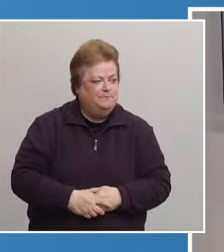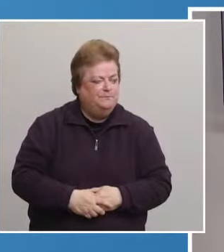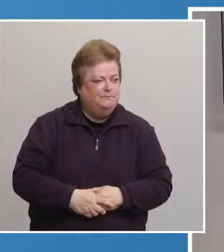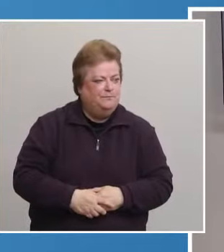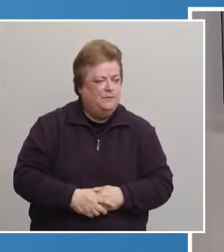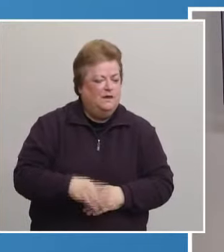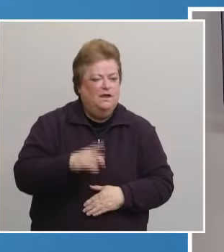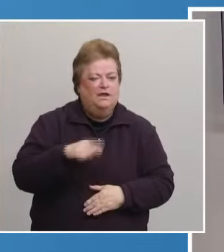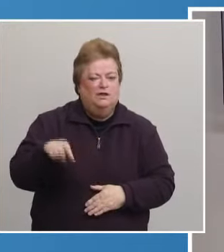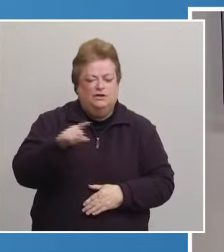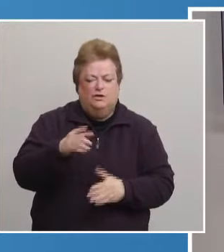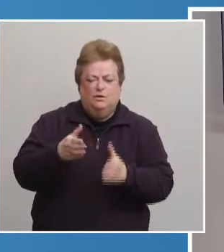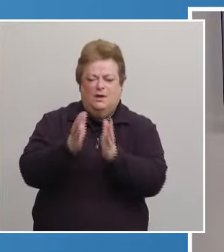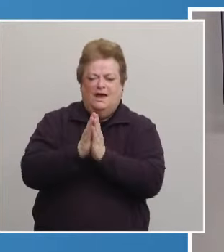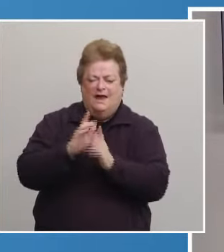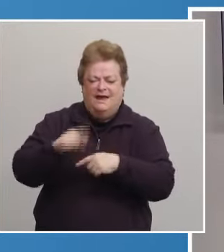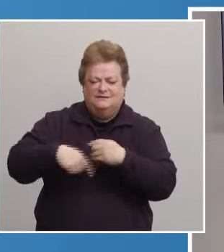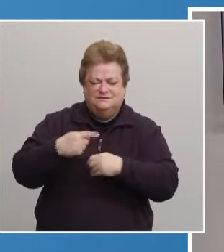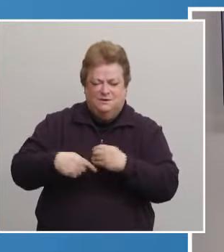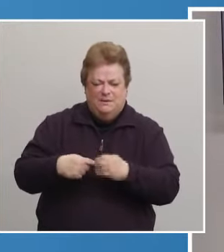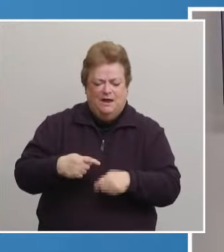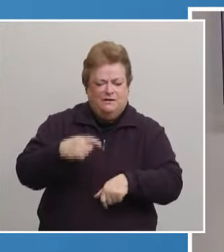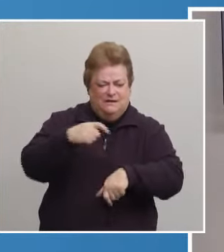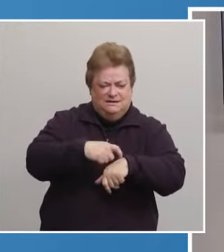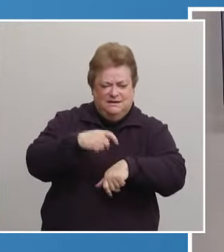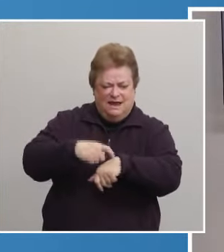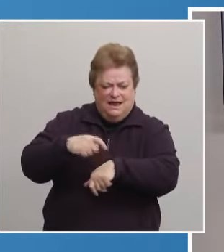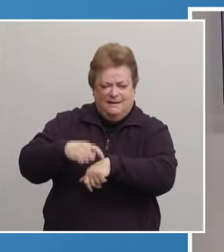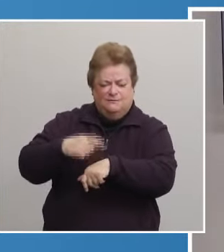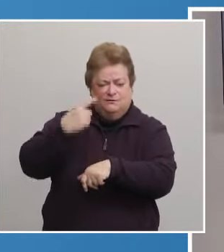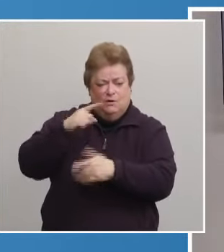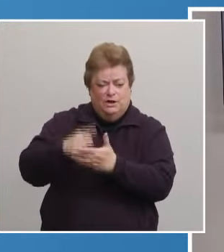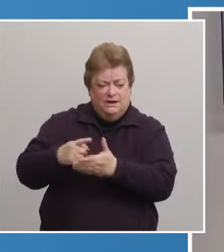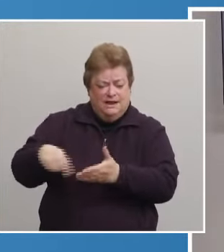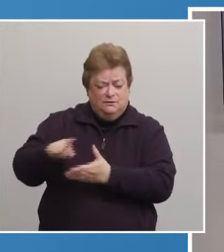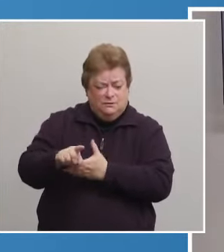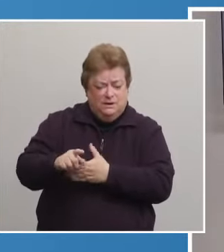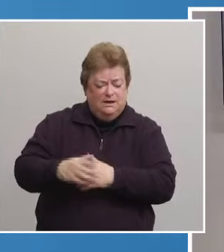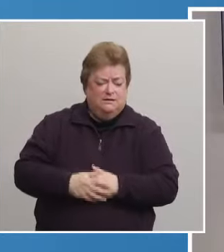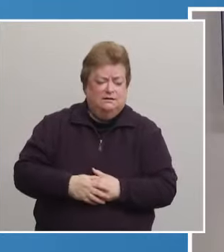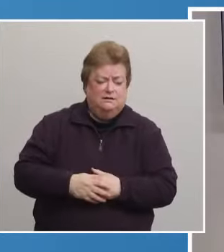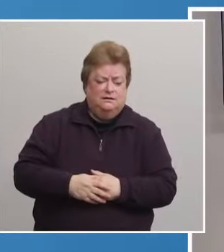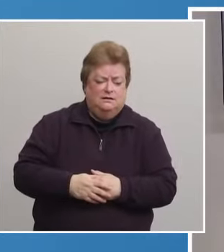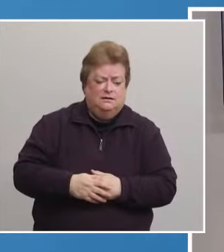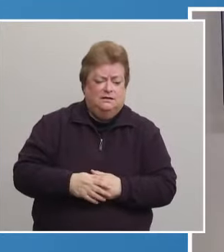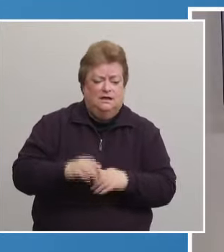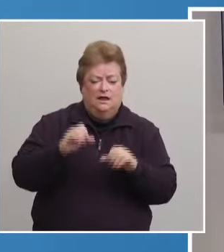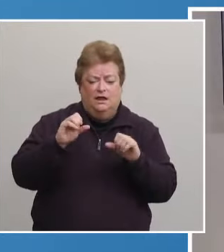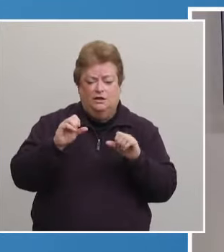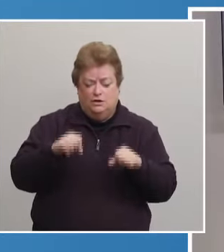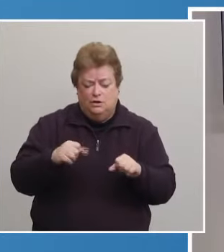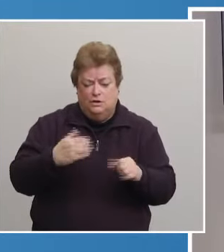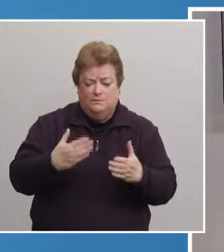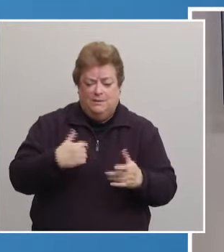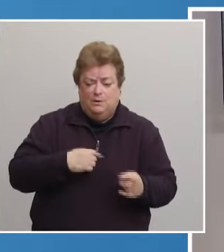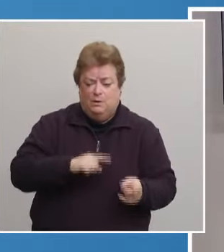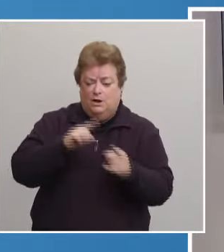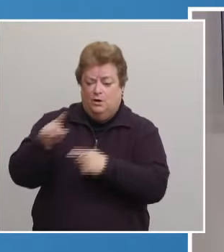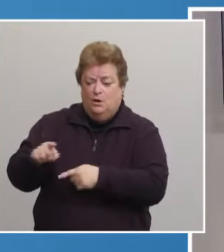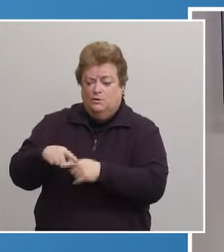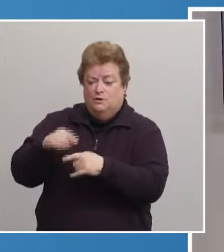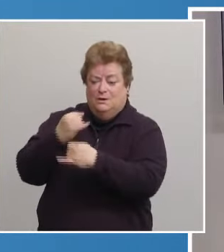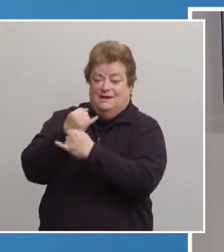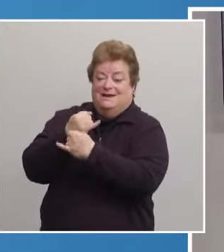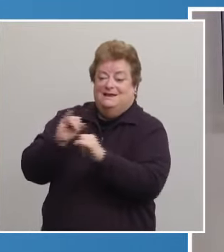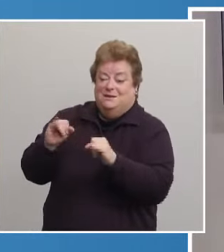And, you know, you asked about, uh, the times next week. It could be at an independent living, they might be saying